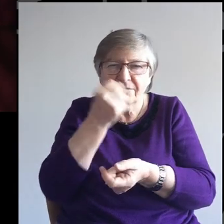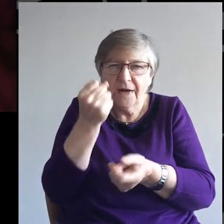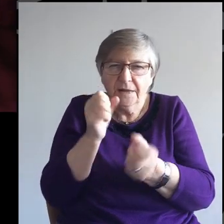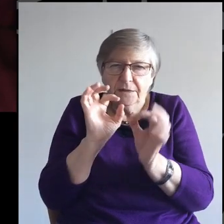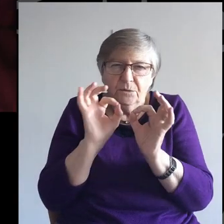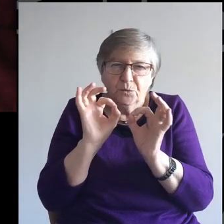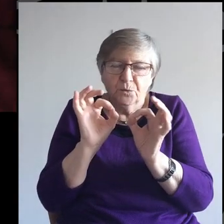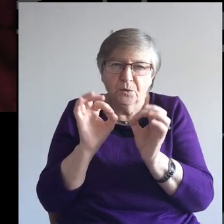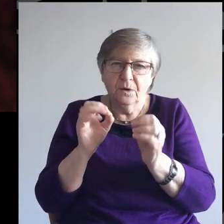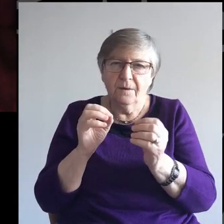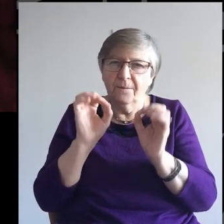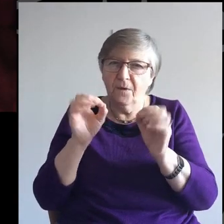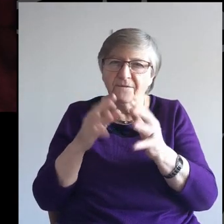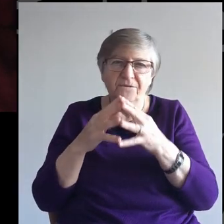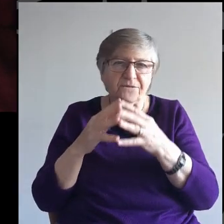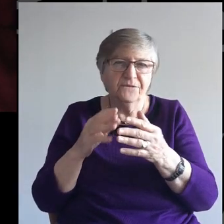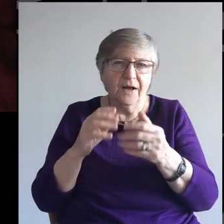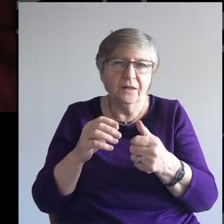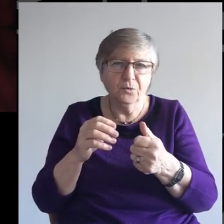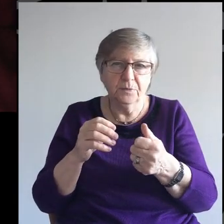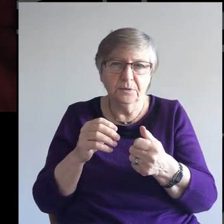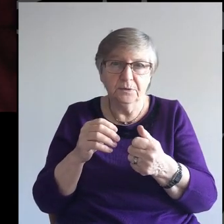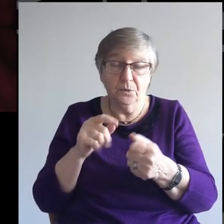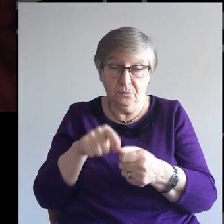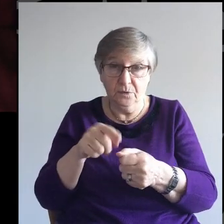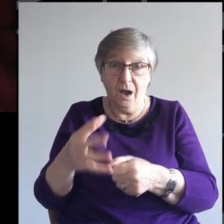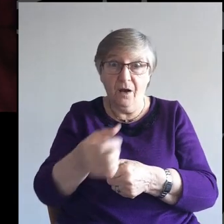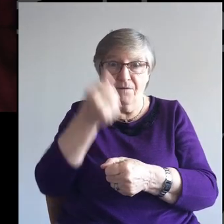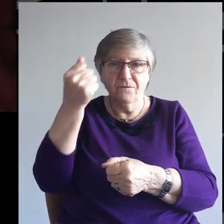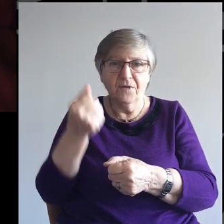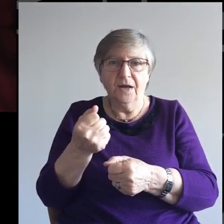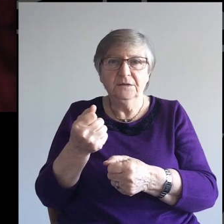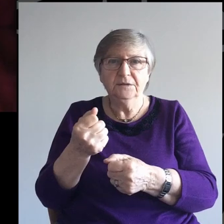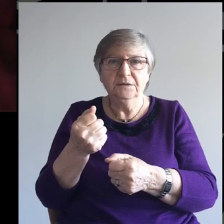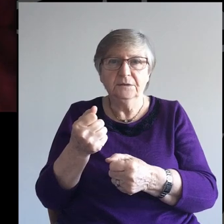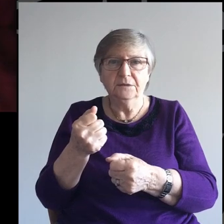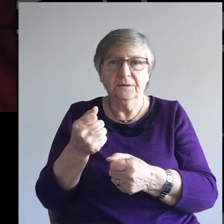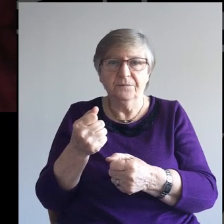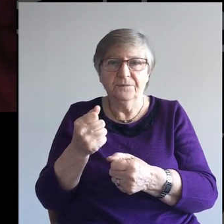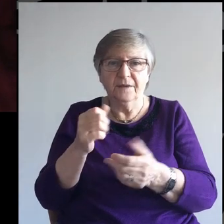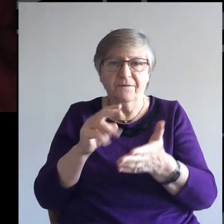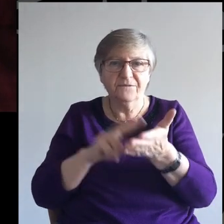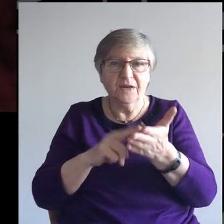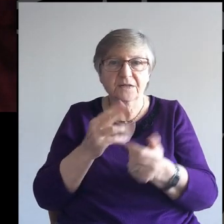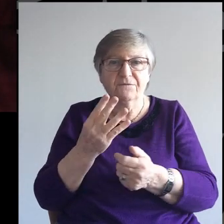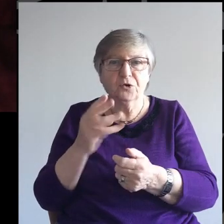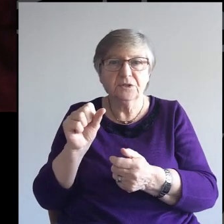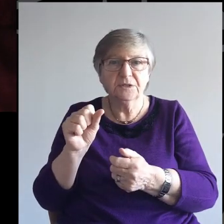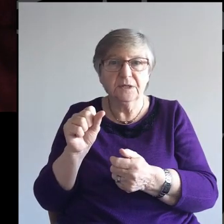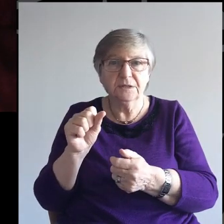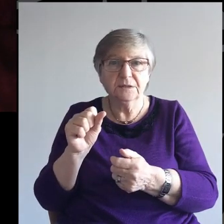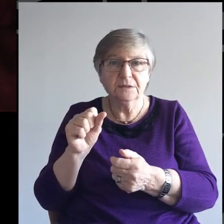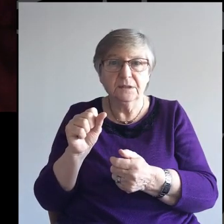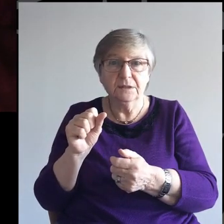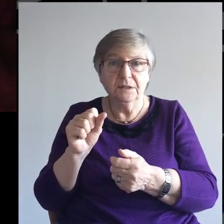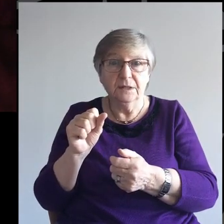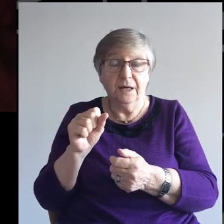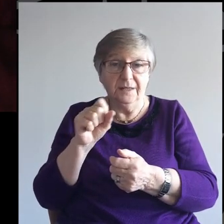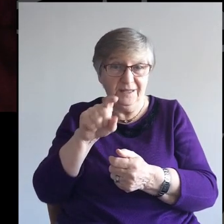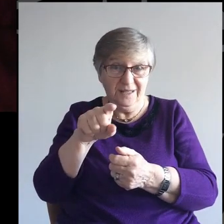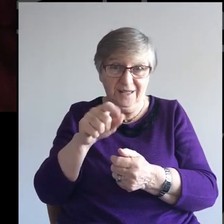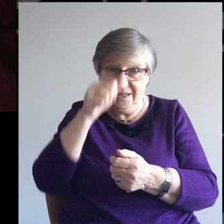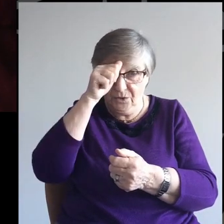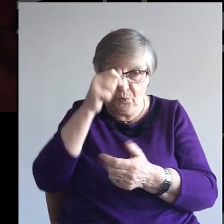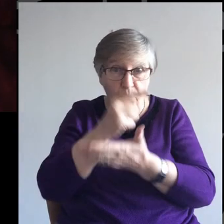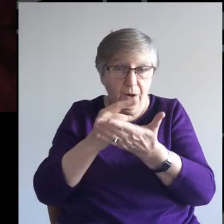peril of huge value. And here he does, verse 46. That was something, as I say, he'd given